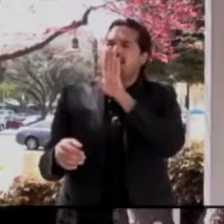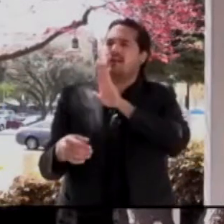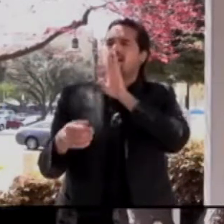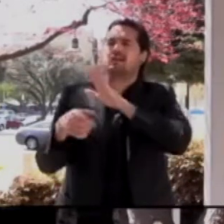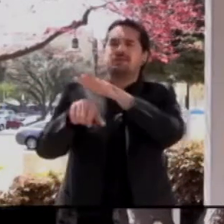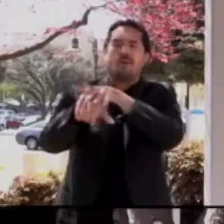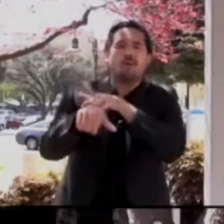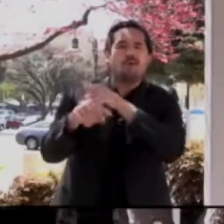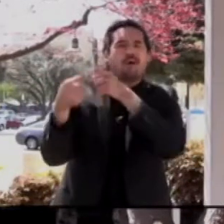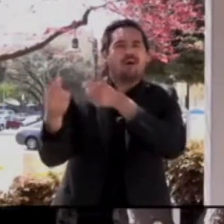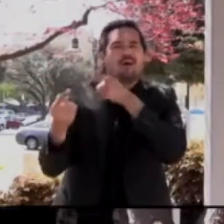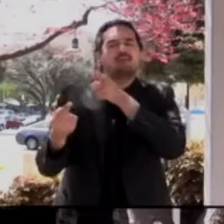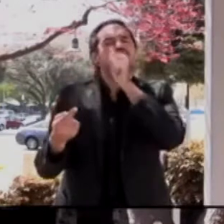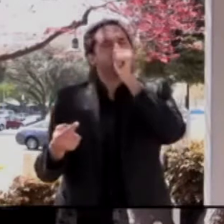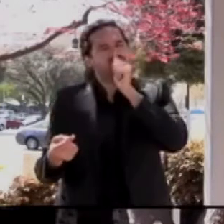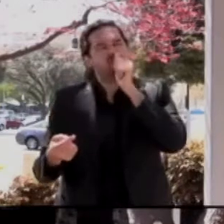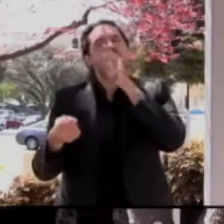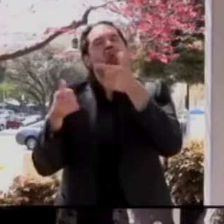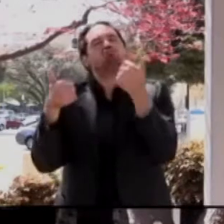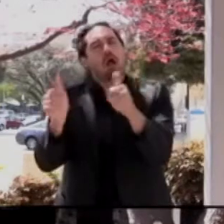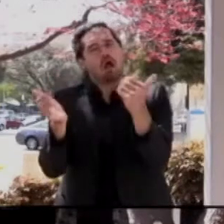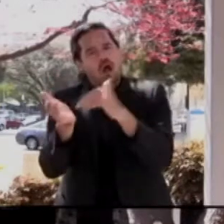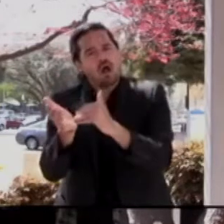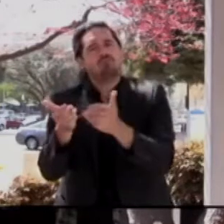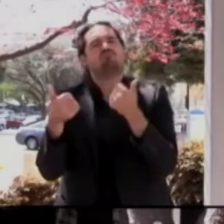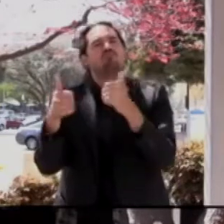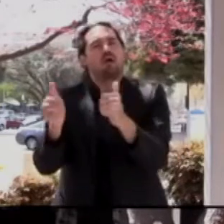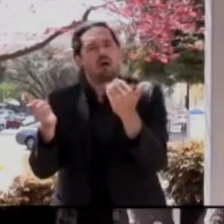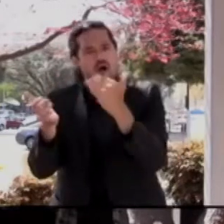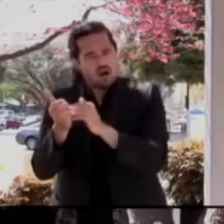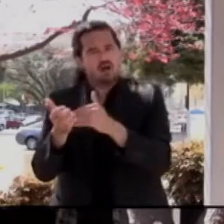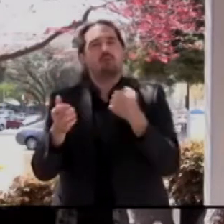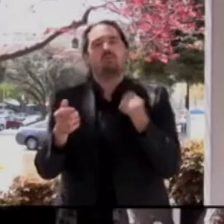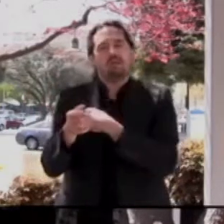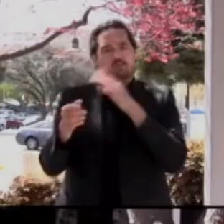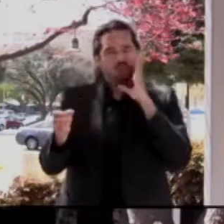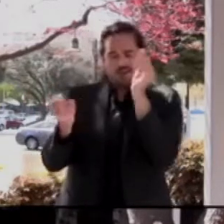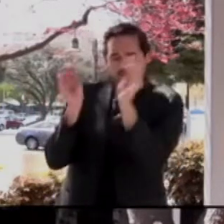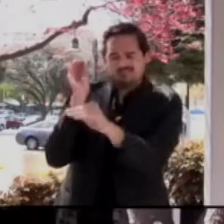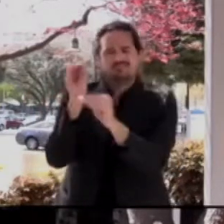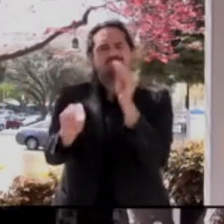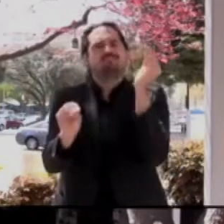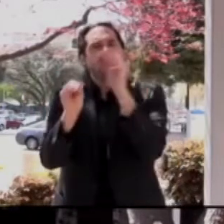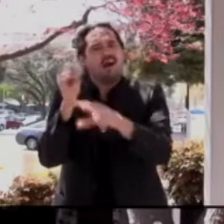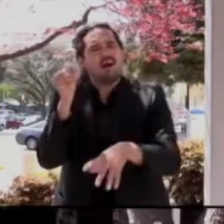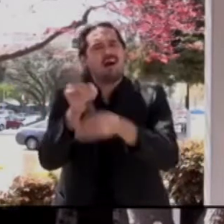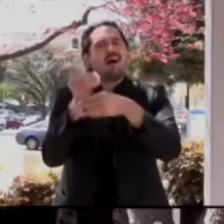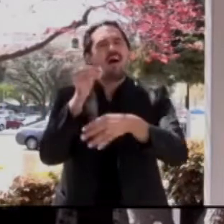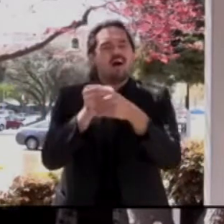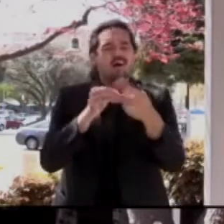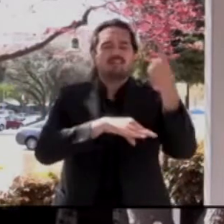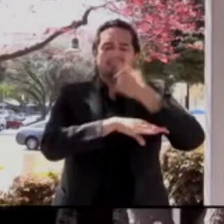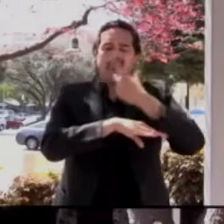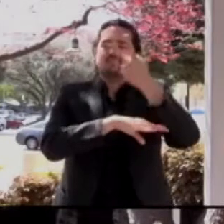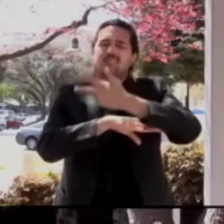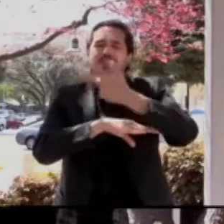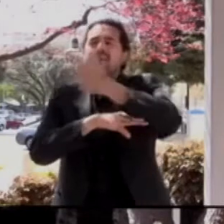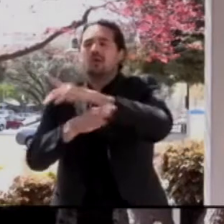New appointments are added regularly by the county health system as well as other vaccine providers throughout Santa Clara County.